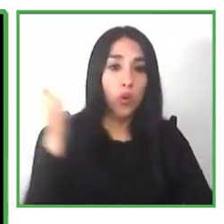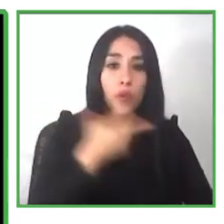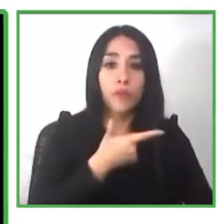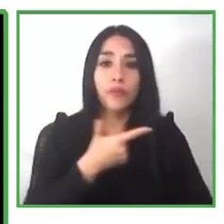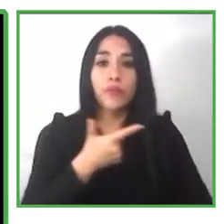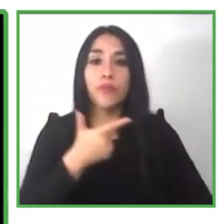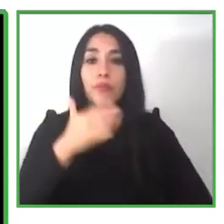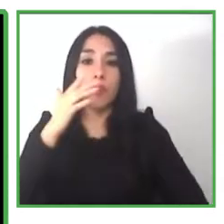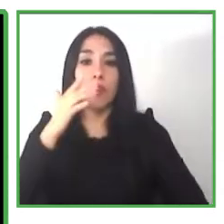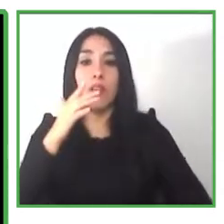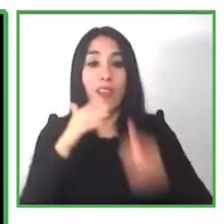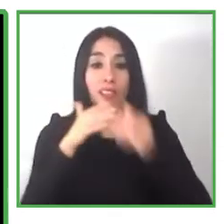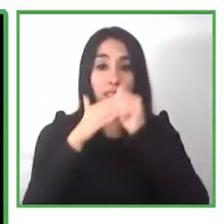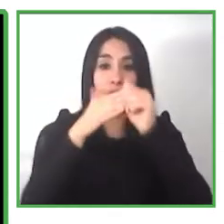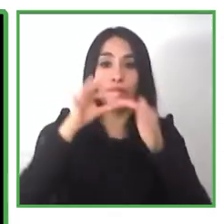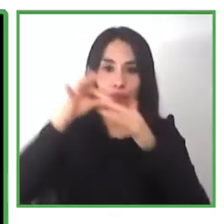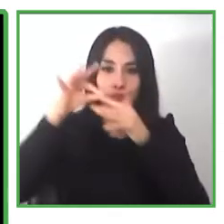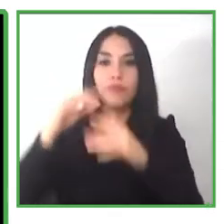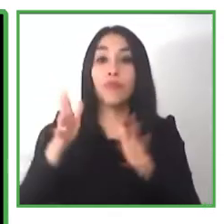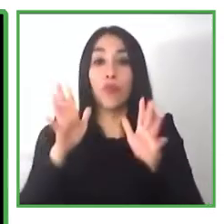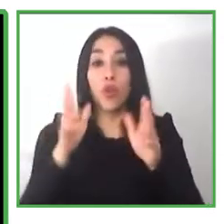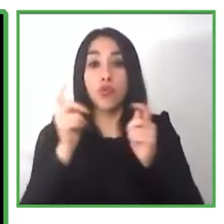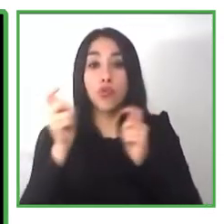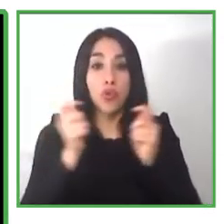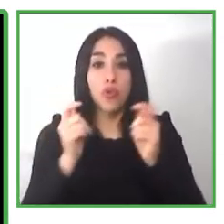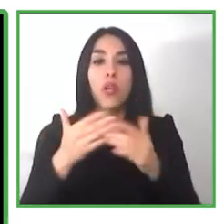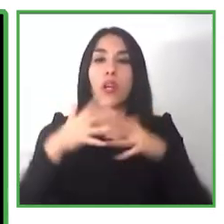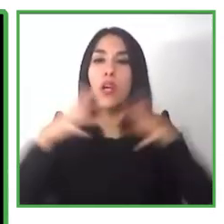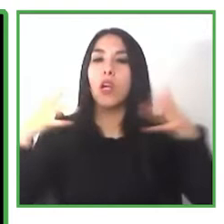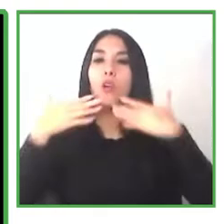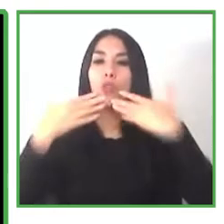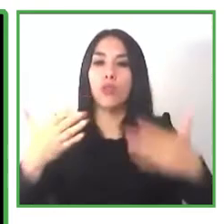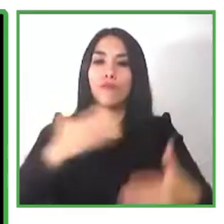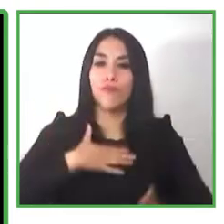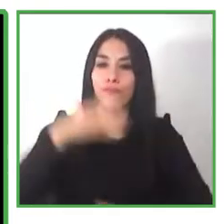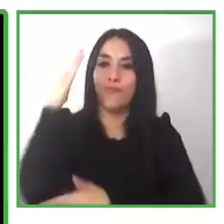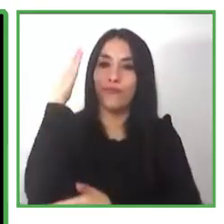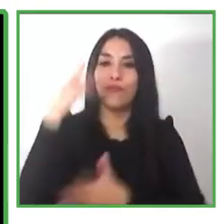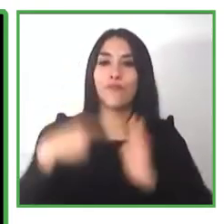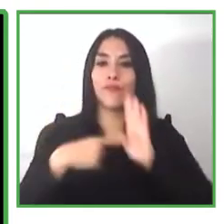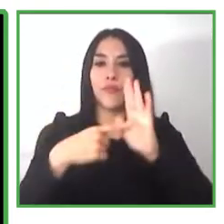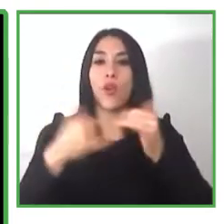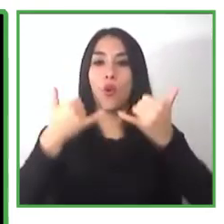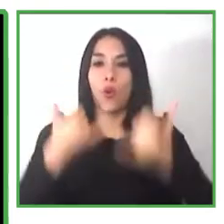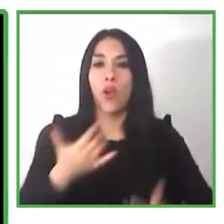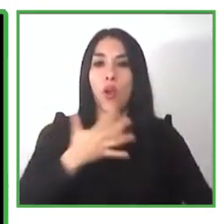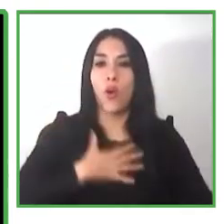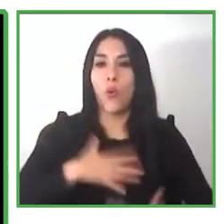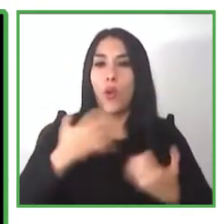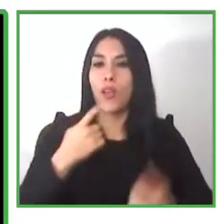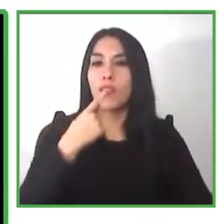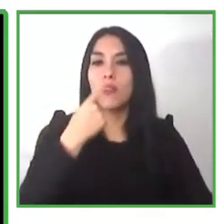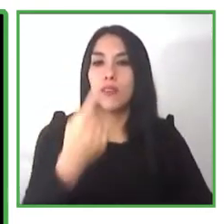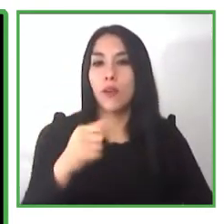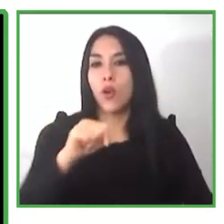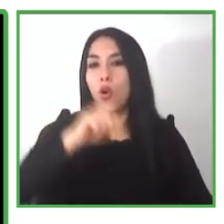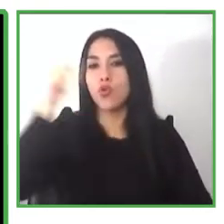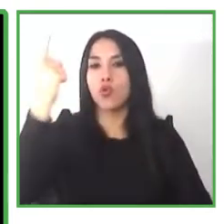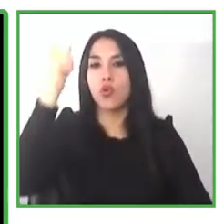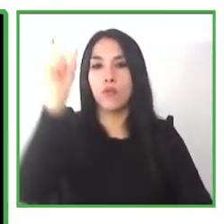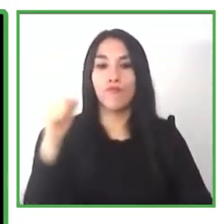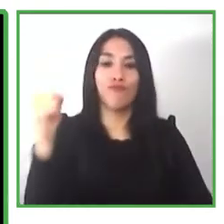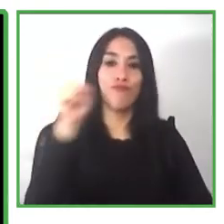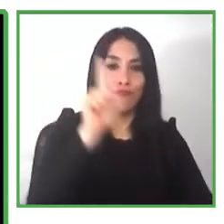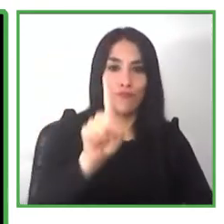now want to tell you about the next member and who's going to speak and that is jamie murray from our ability